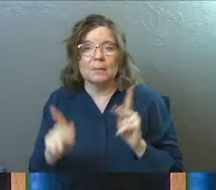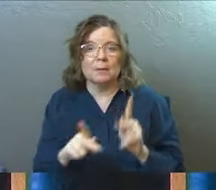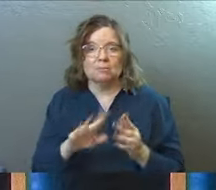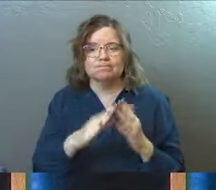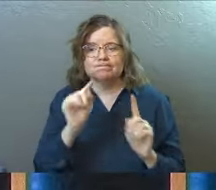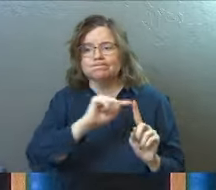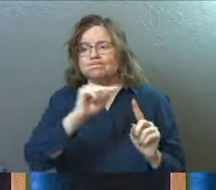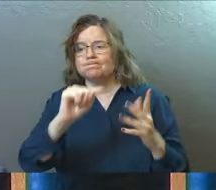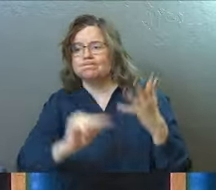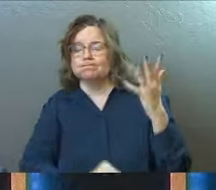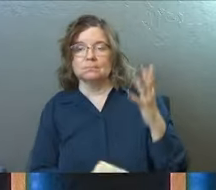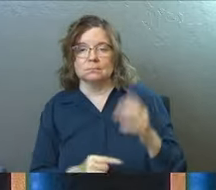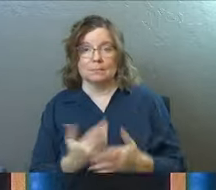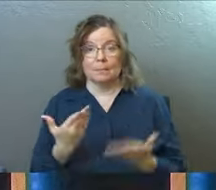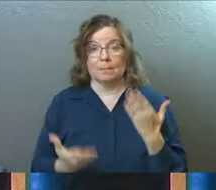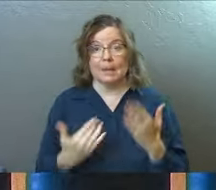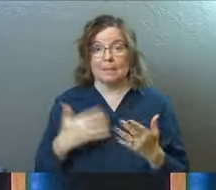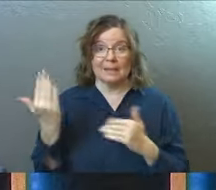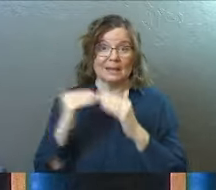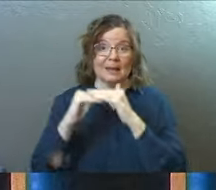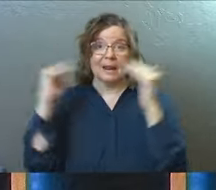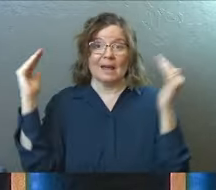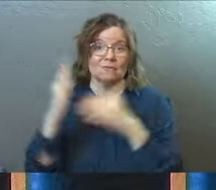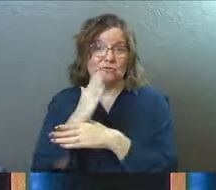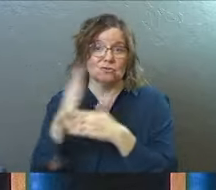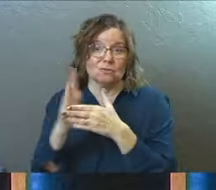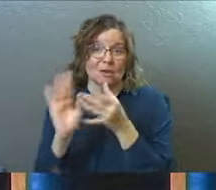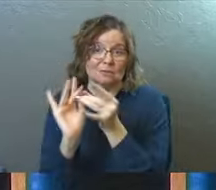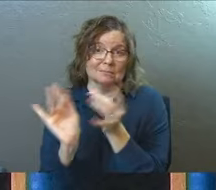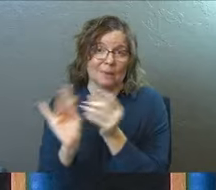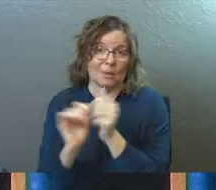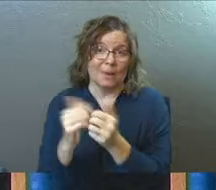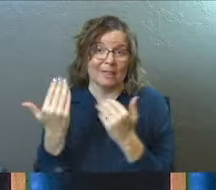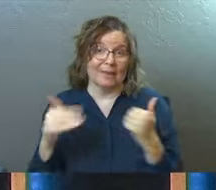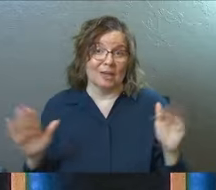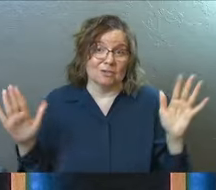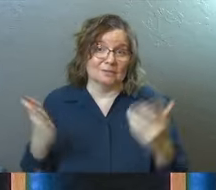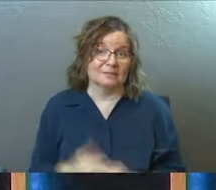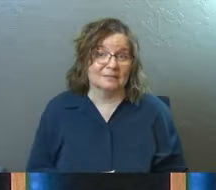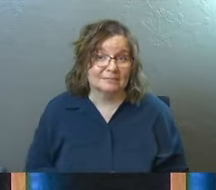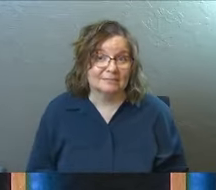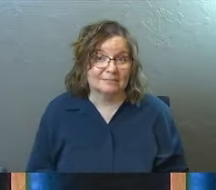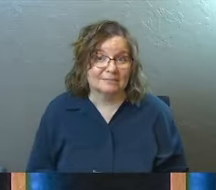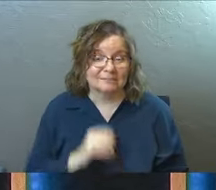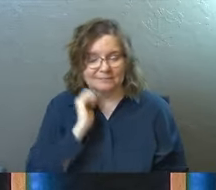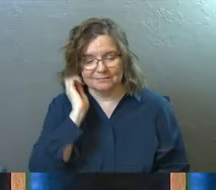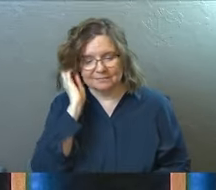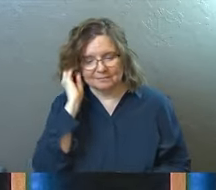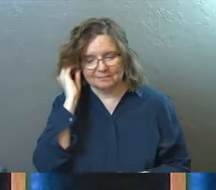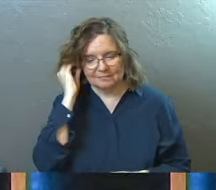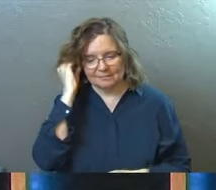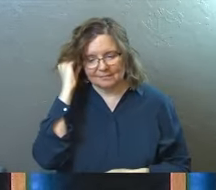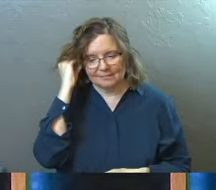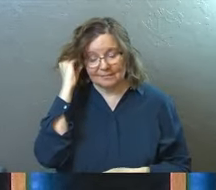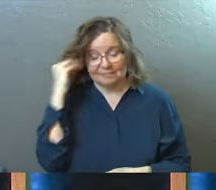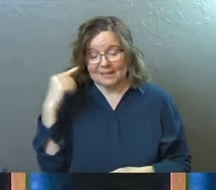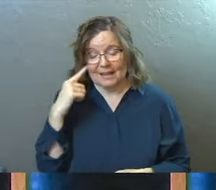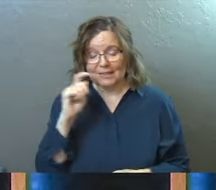in the community. And it goes on and on and on. Maybe even in heaven, you'll be sharing your testimony with the angels. I think it's a